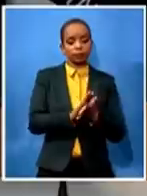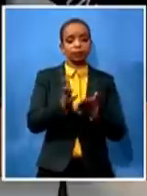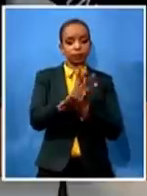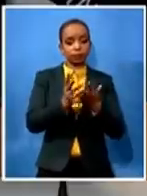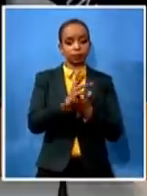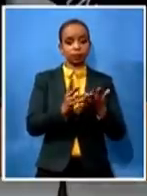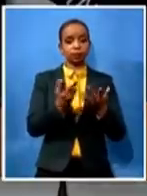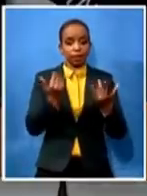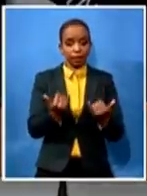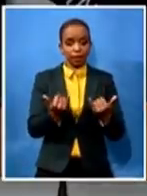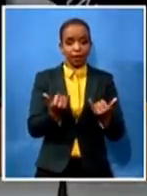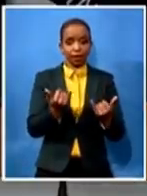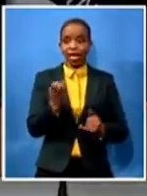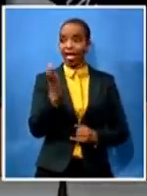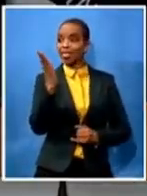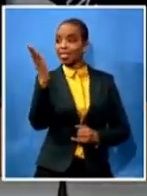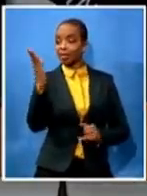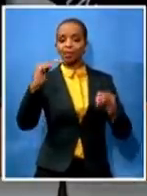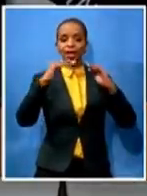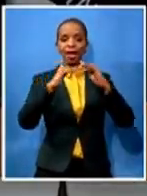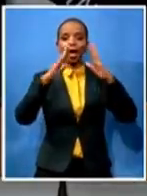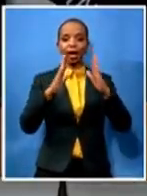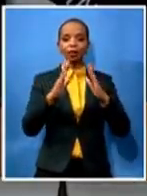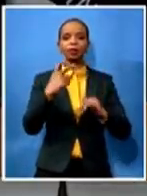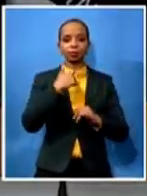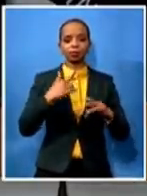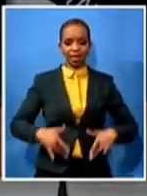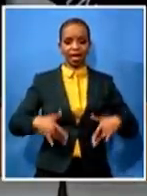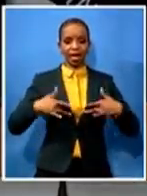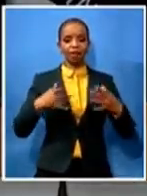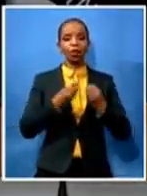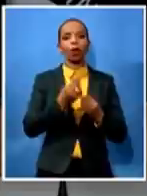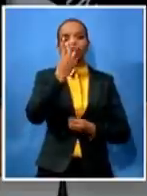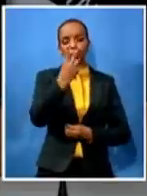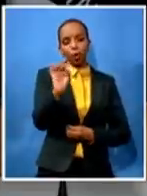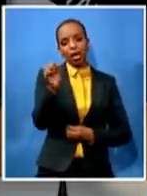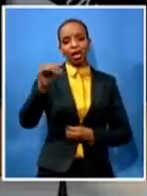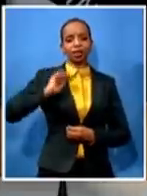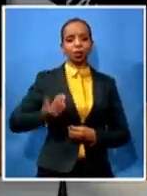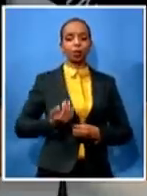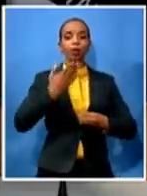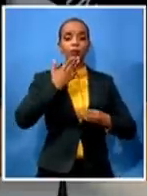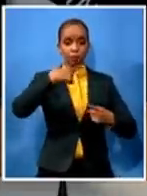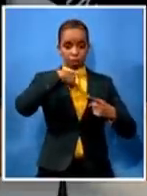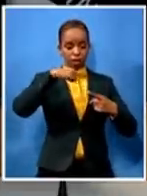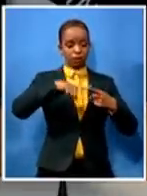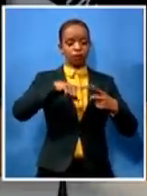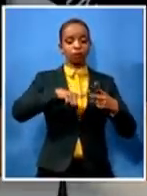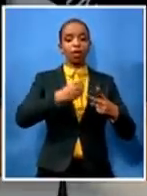only live with two other women myself my daughter and my little grandchild latita